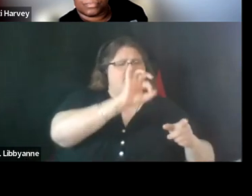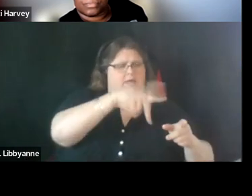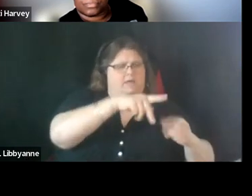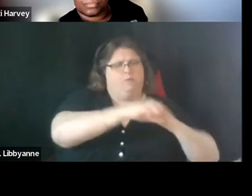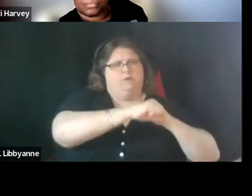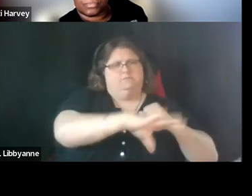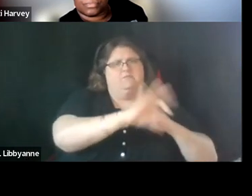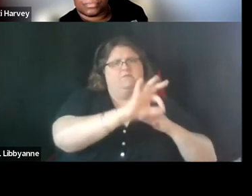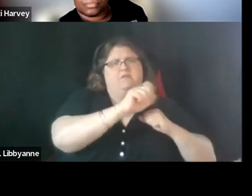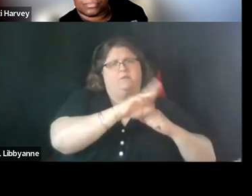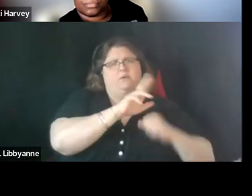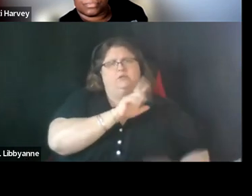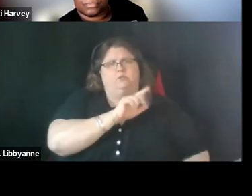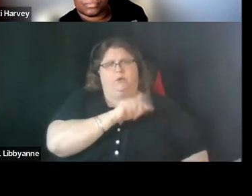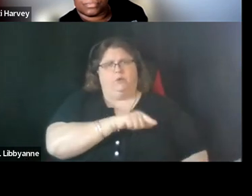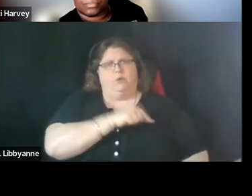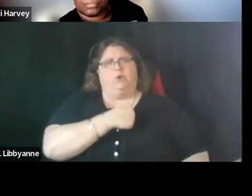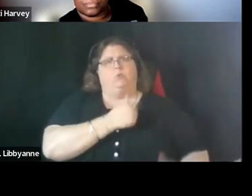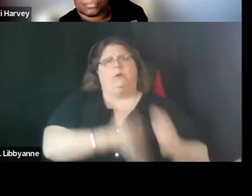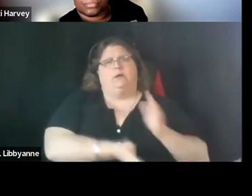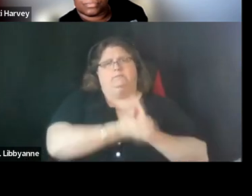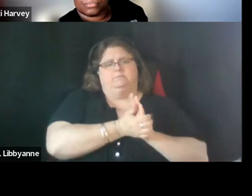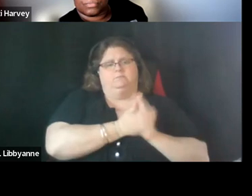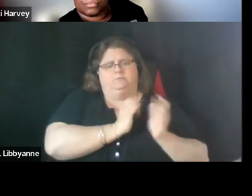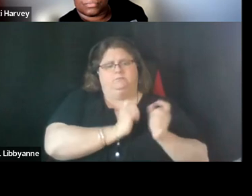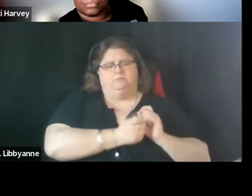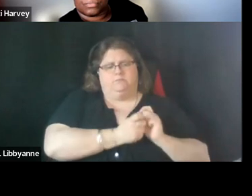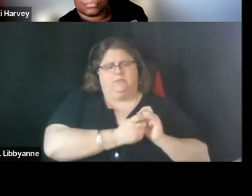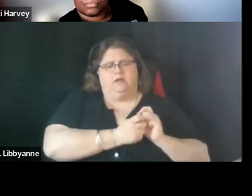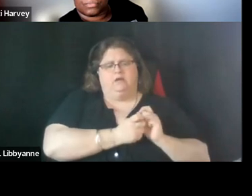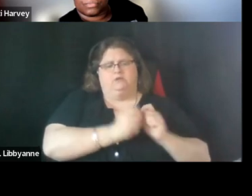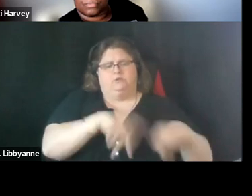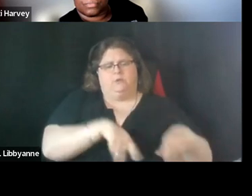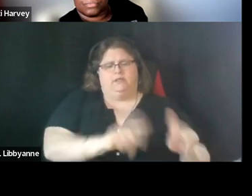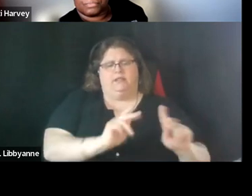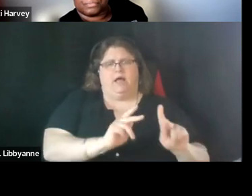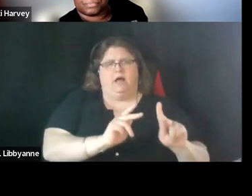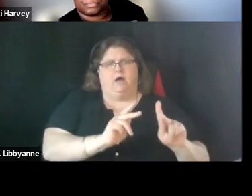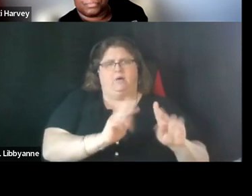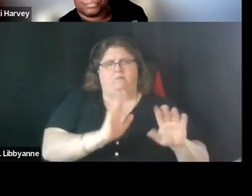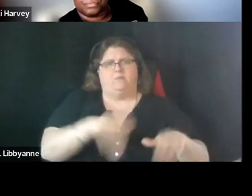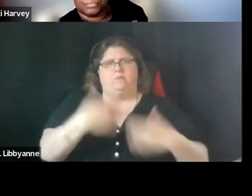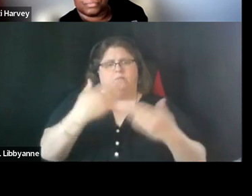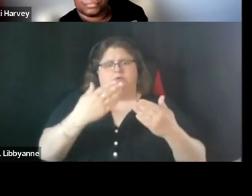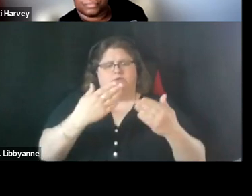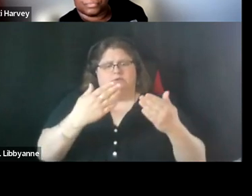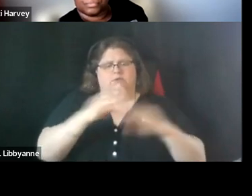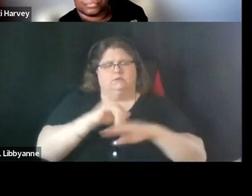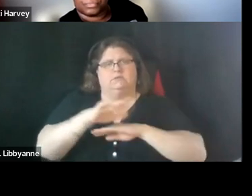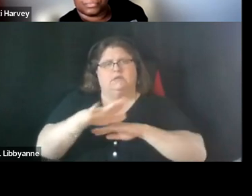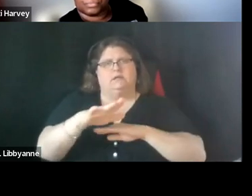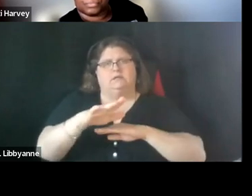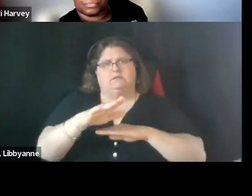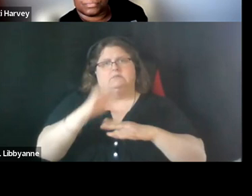there was an addendum made in march 18th to allow proposals to be submitted to the deadline march 22nd